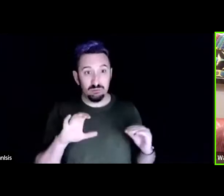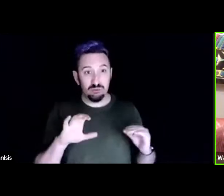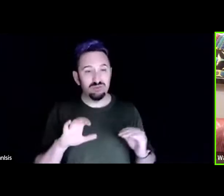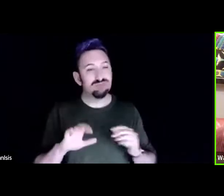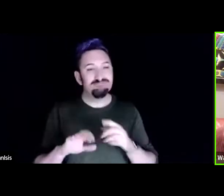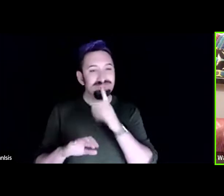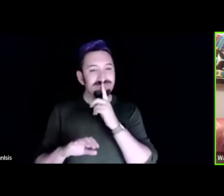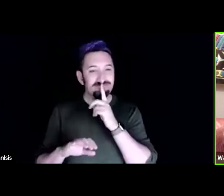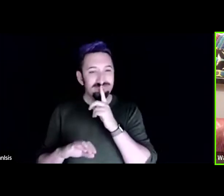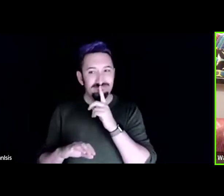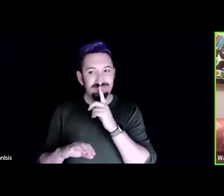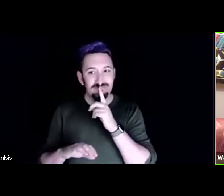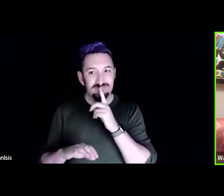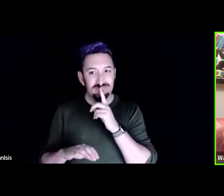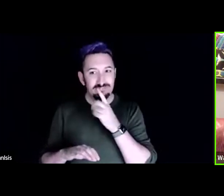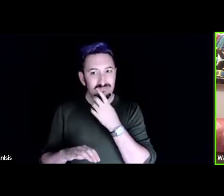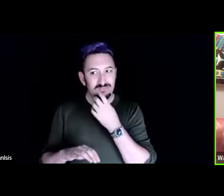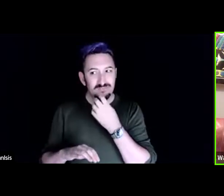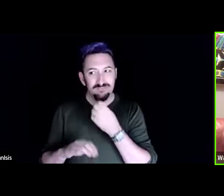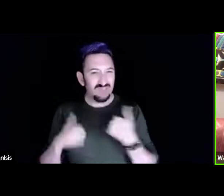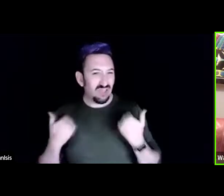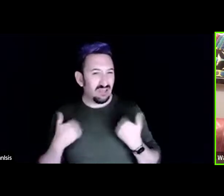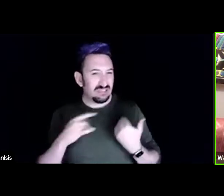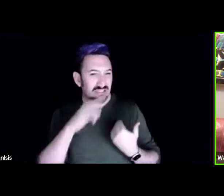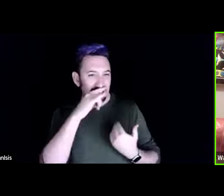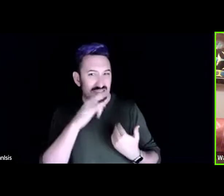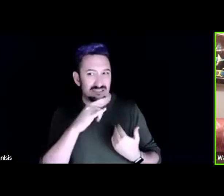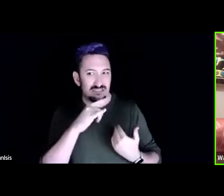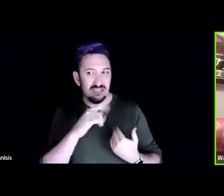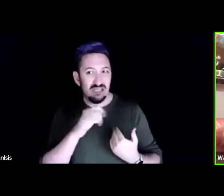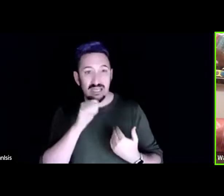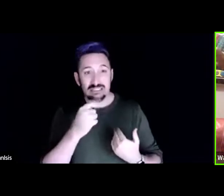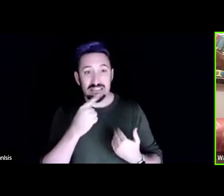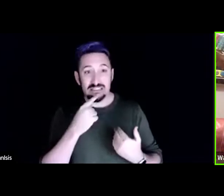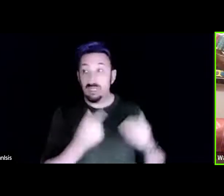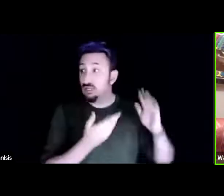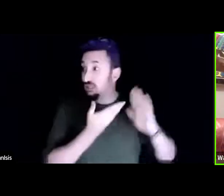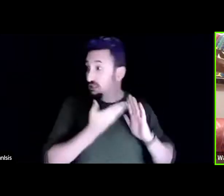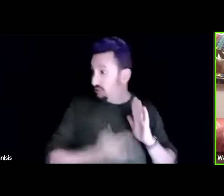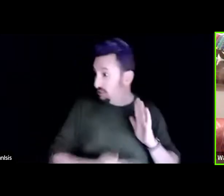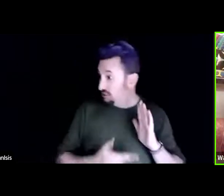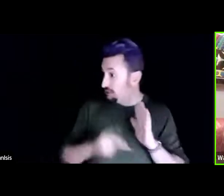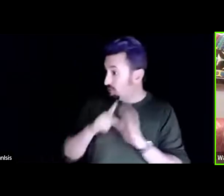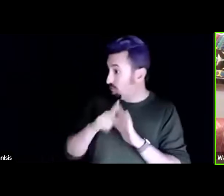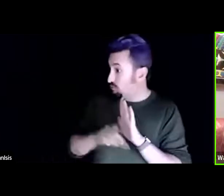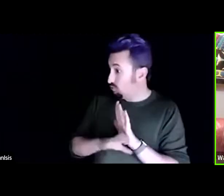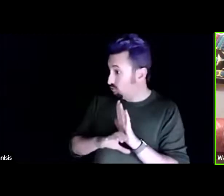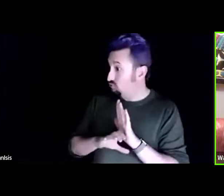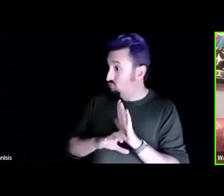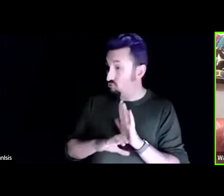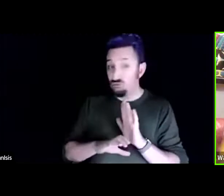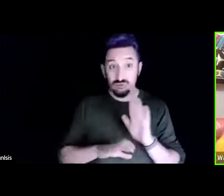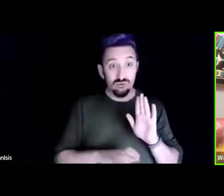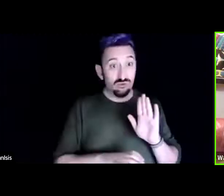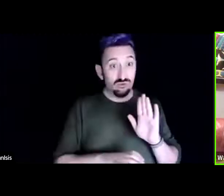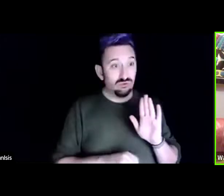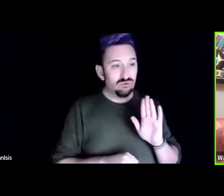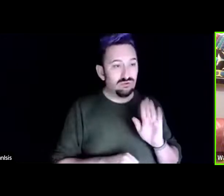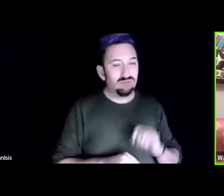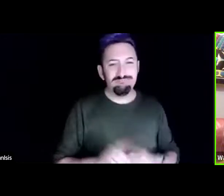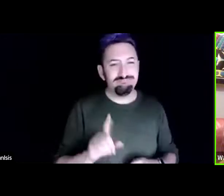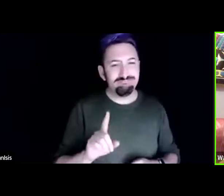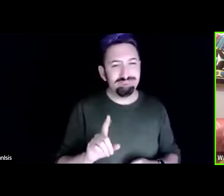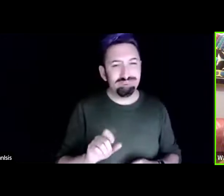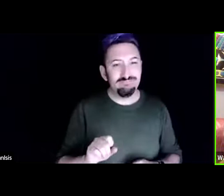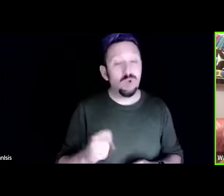little kids i don't even think i ever said here are the permaculture principles but we modeled